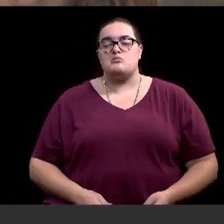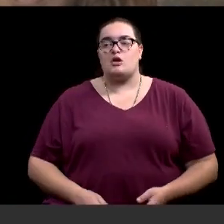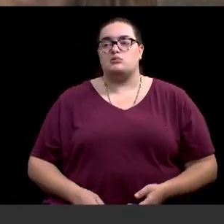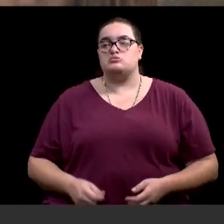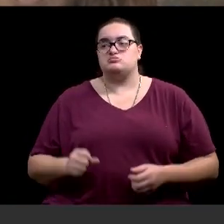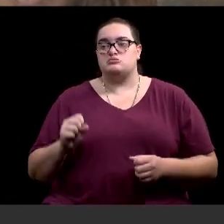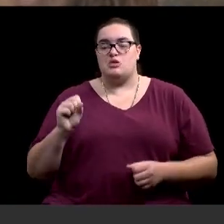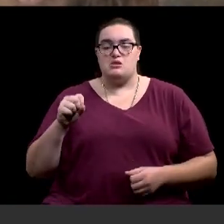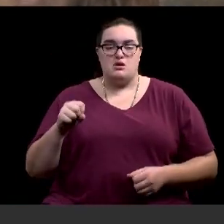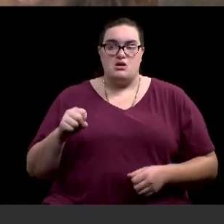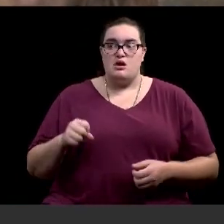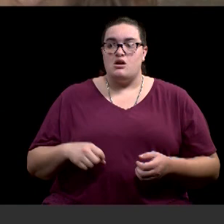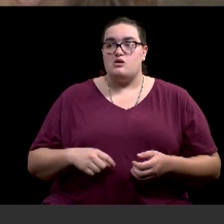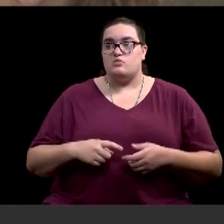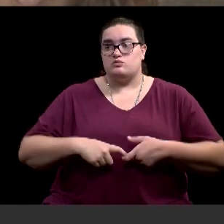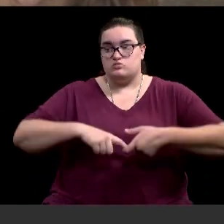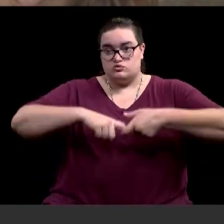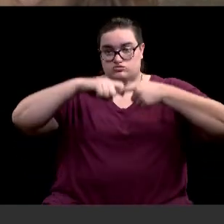very much.